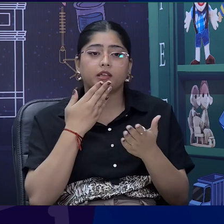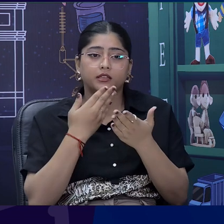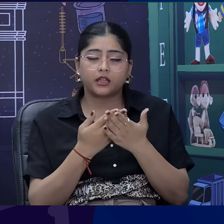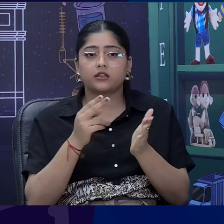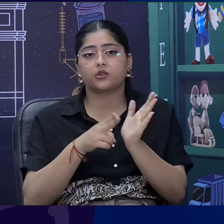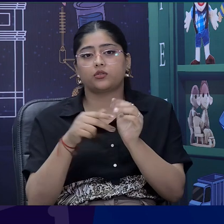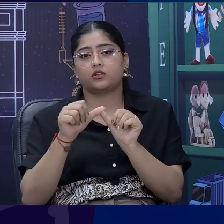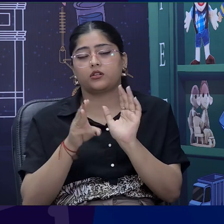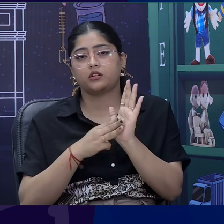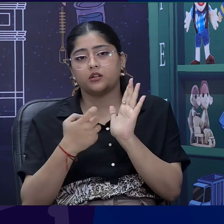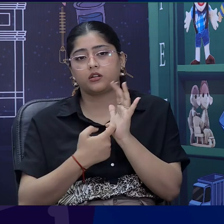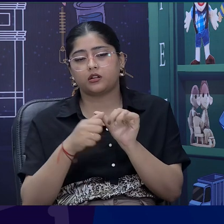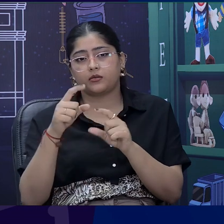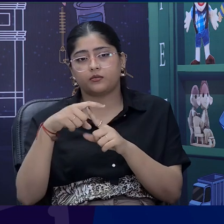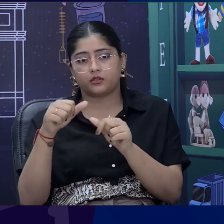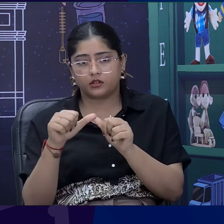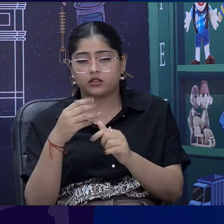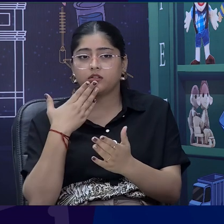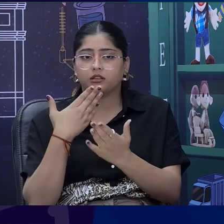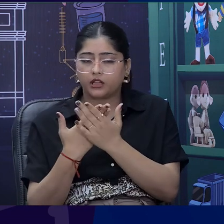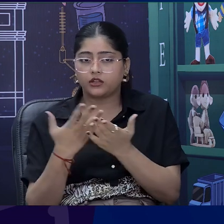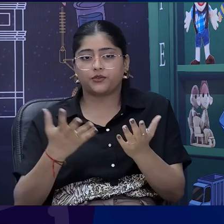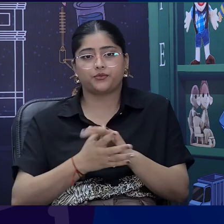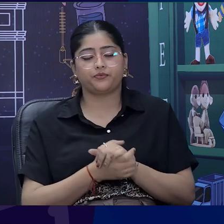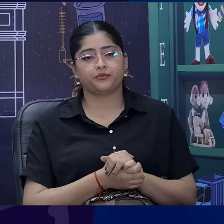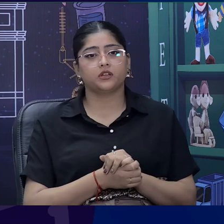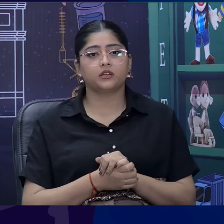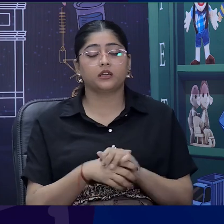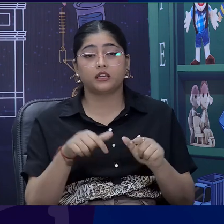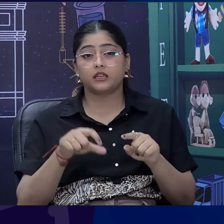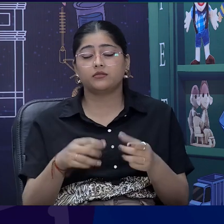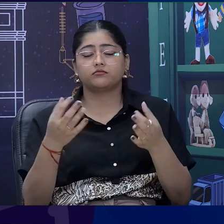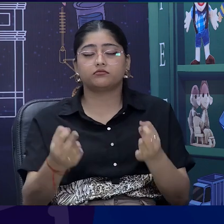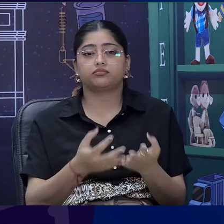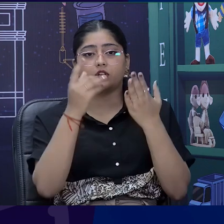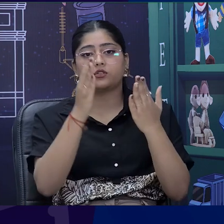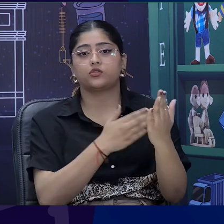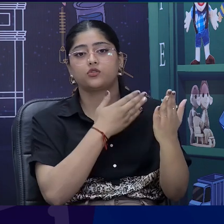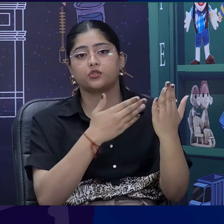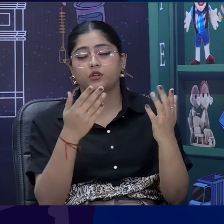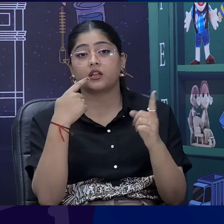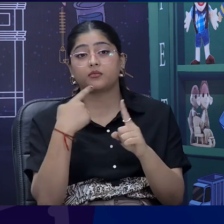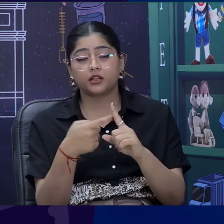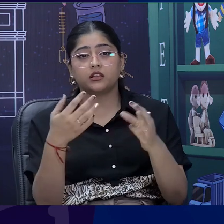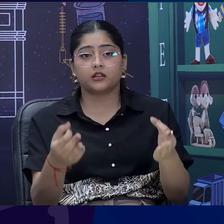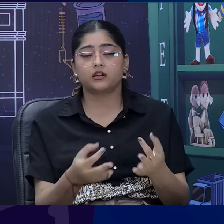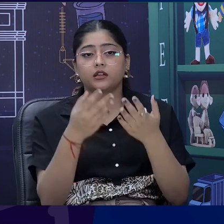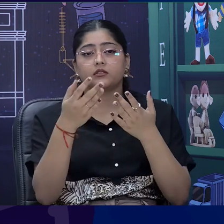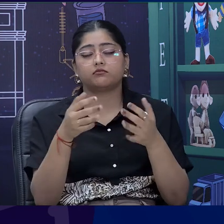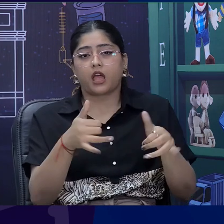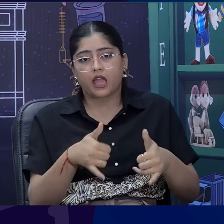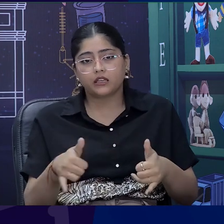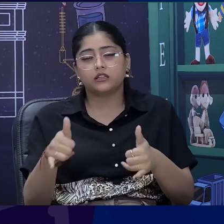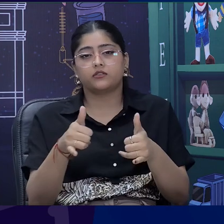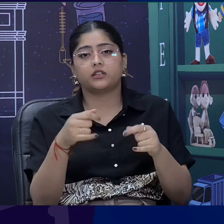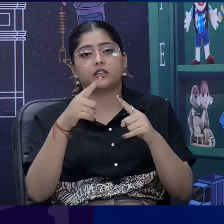Namruta ma'am. Thank you so very much. Thank you very much, Reena. Thank you ma'am for this wonderful poem and your wonderful activities